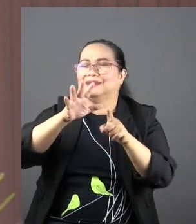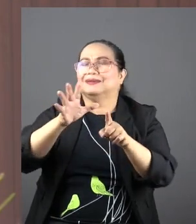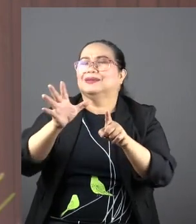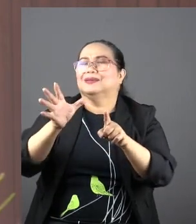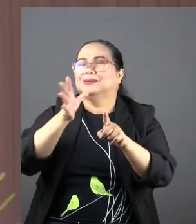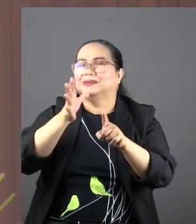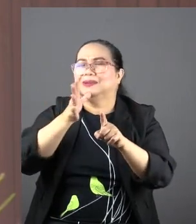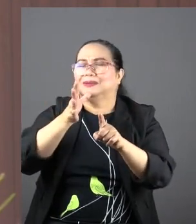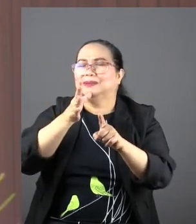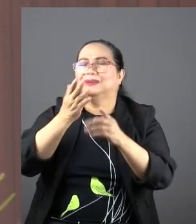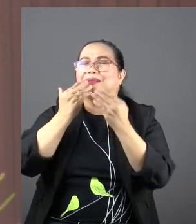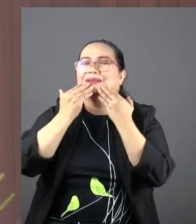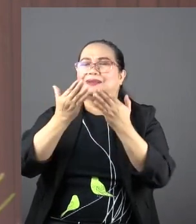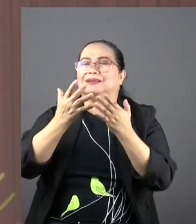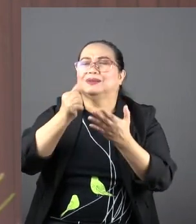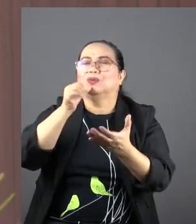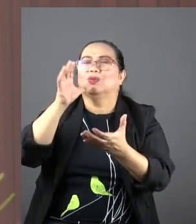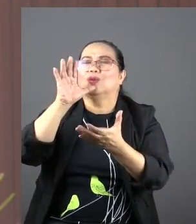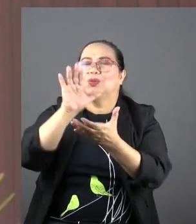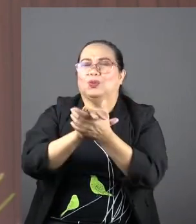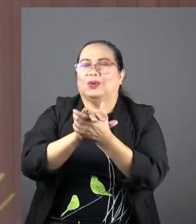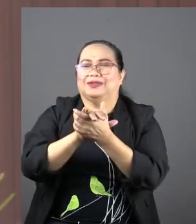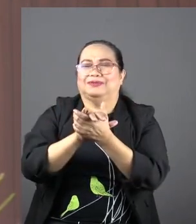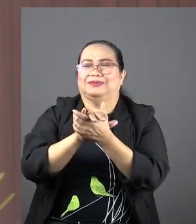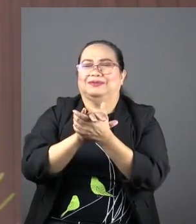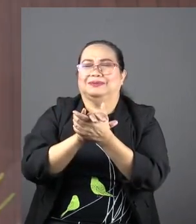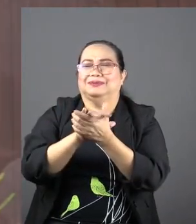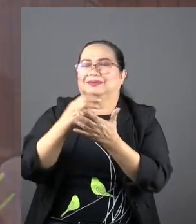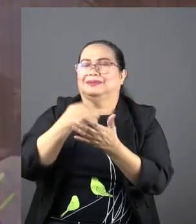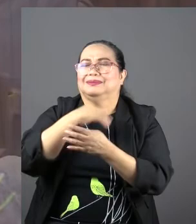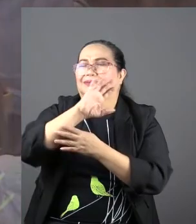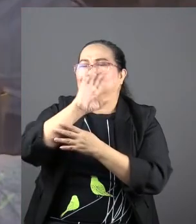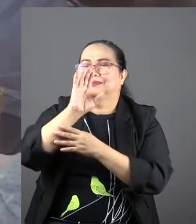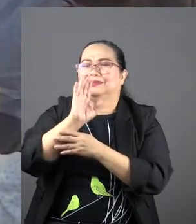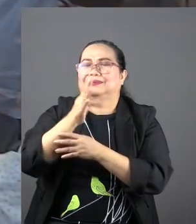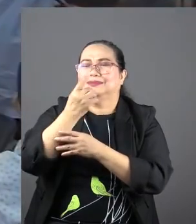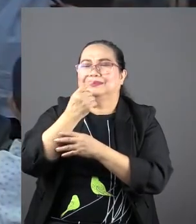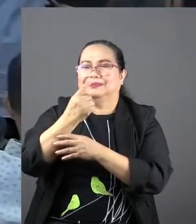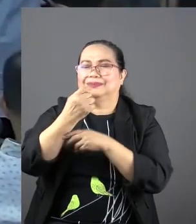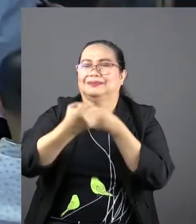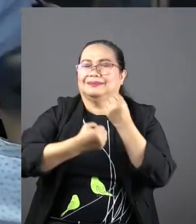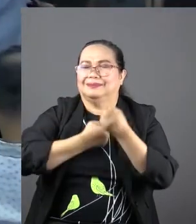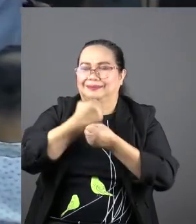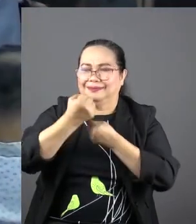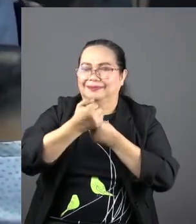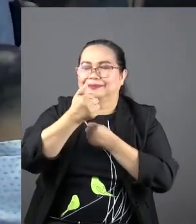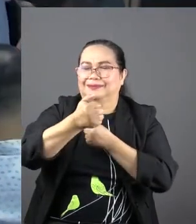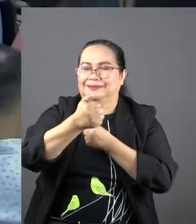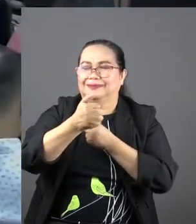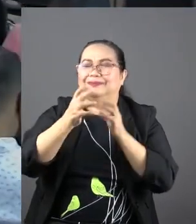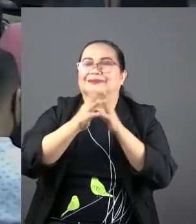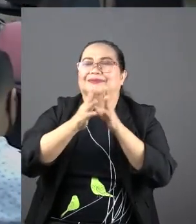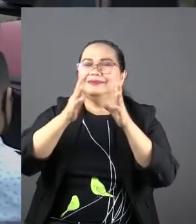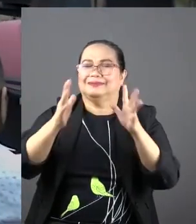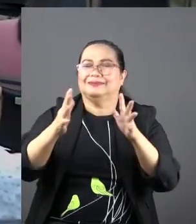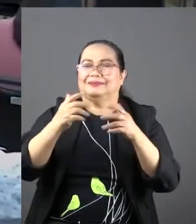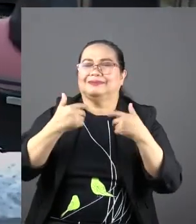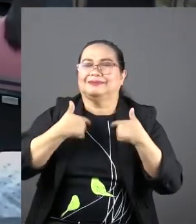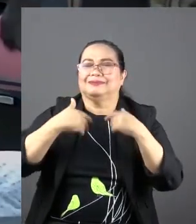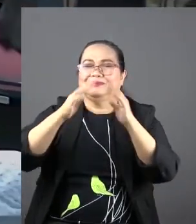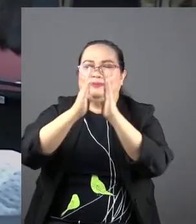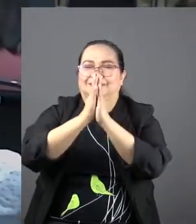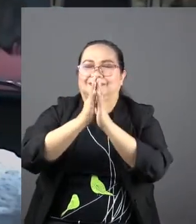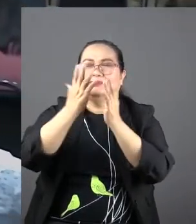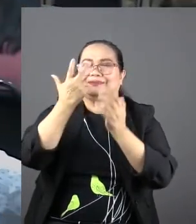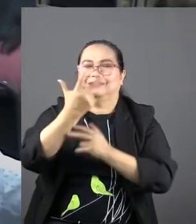Thank you for my own wife, Lord. I have never seen someone sacrifice herself as much. And I pray that